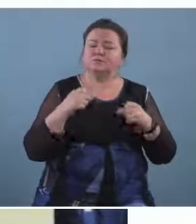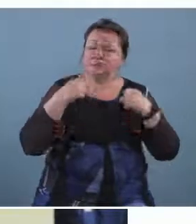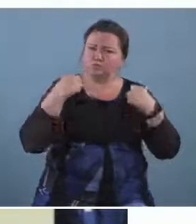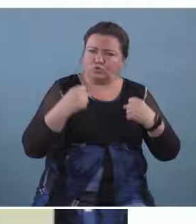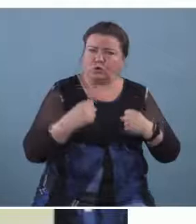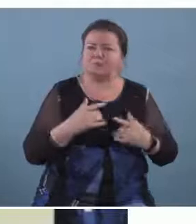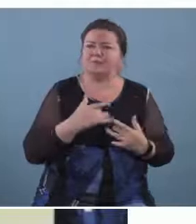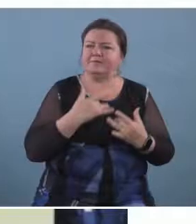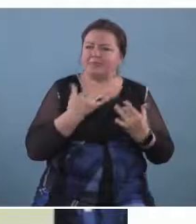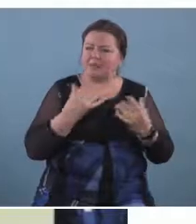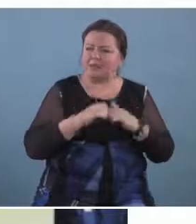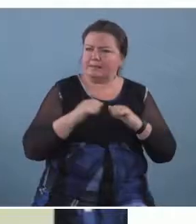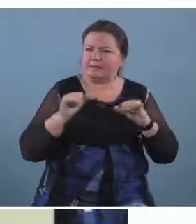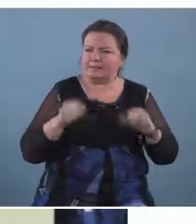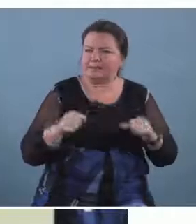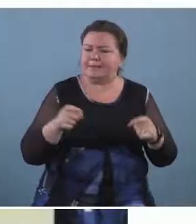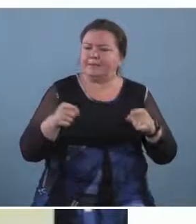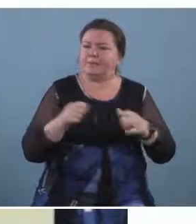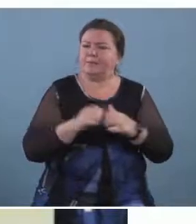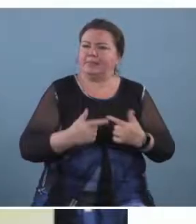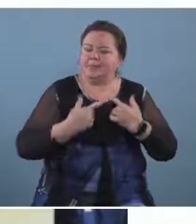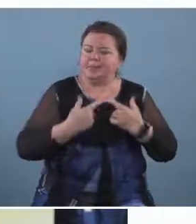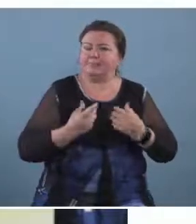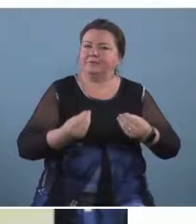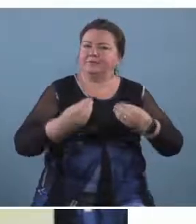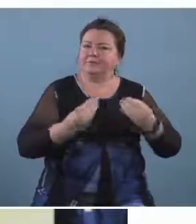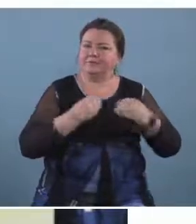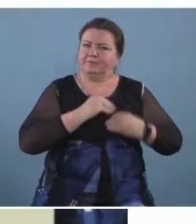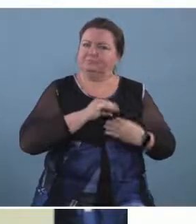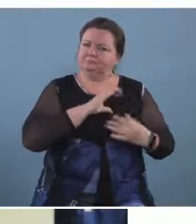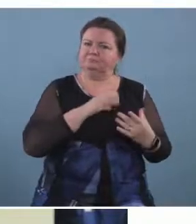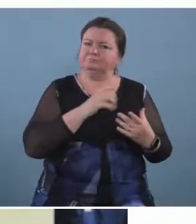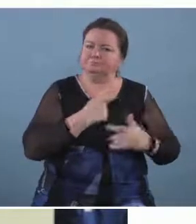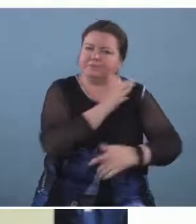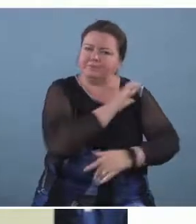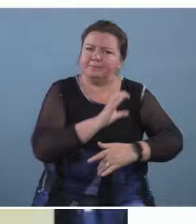to deal um with life in general across the whole spectrum of life